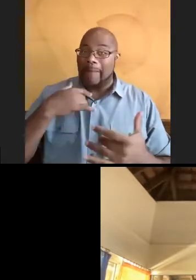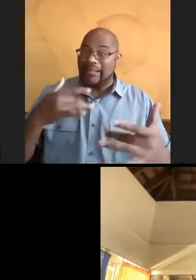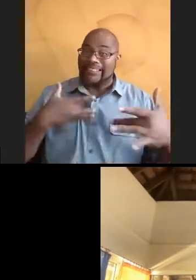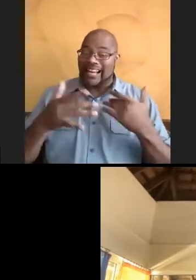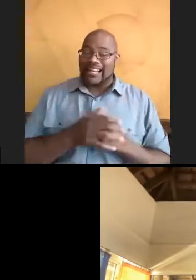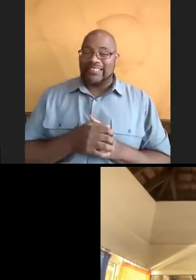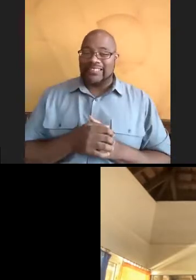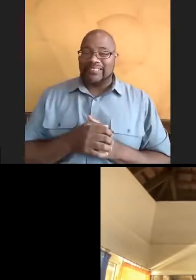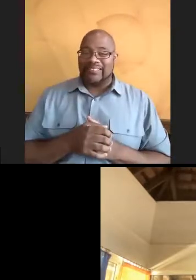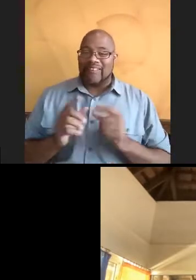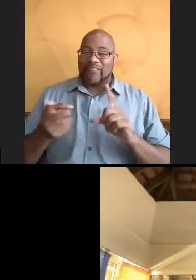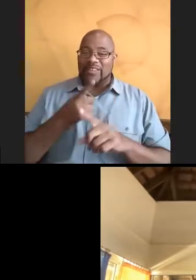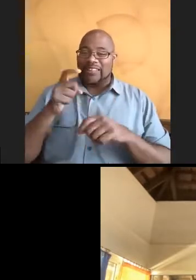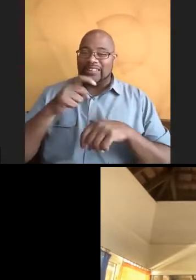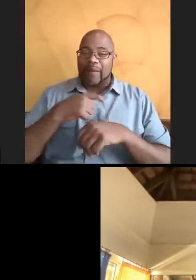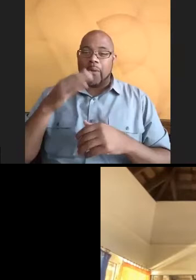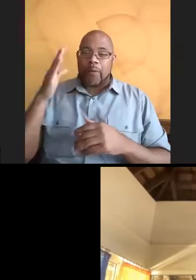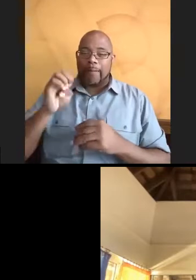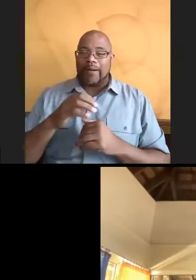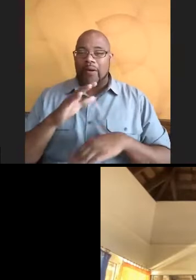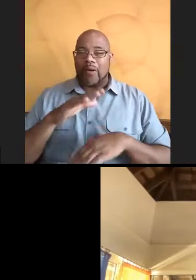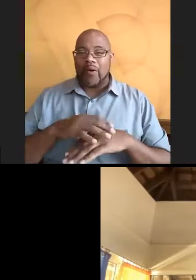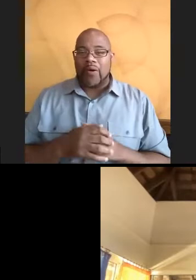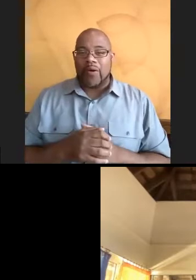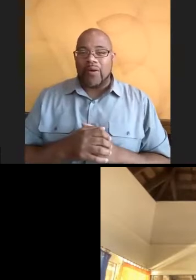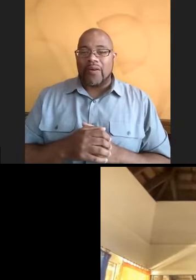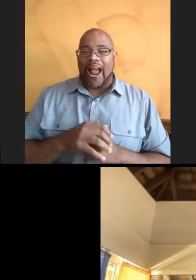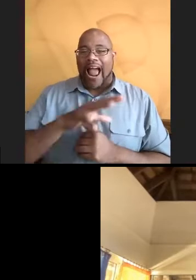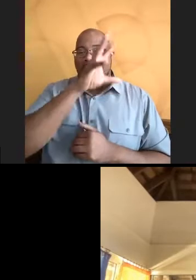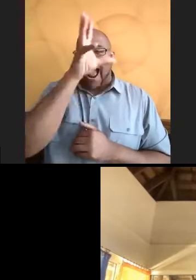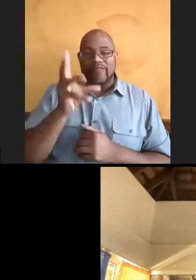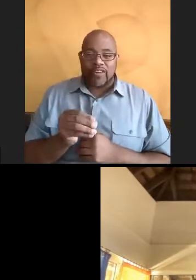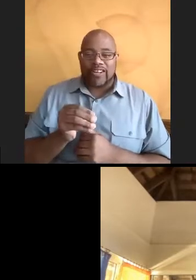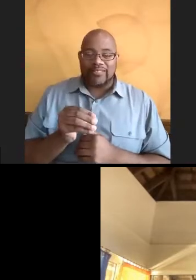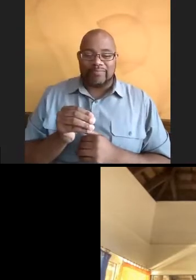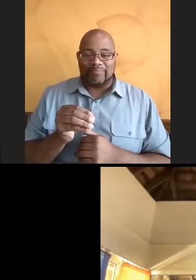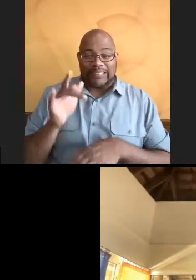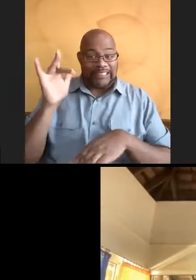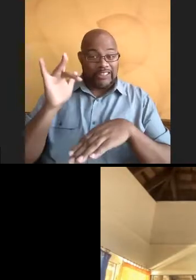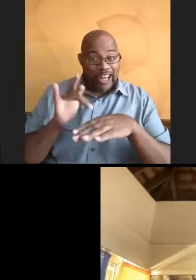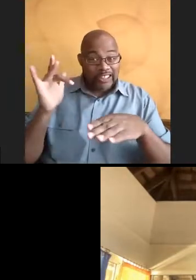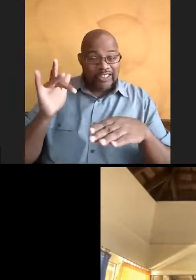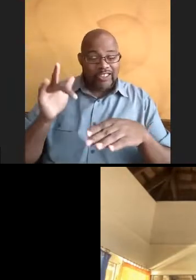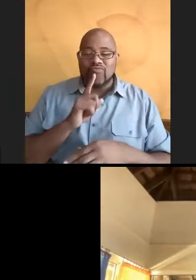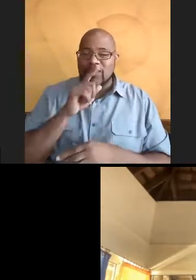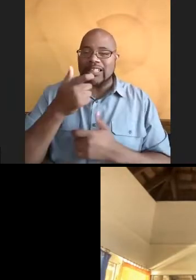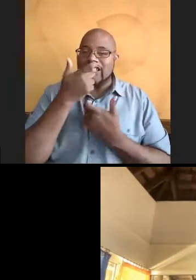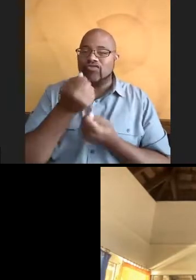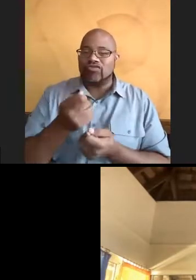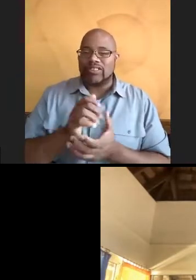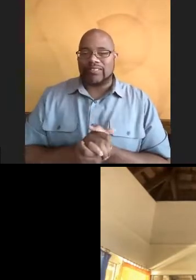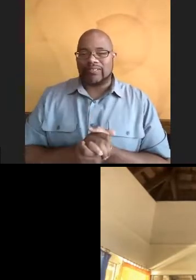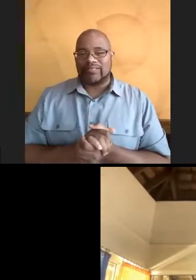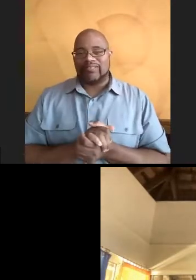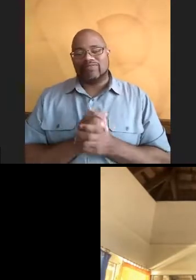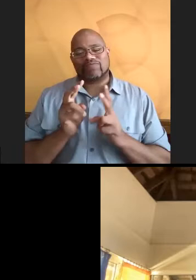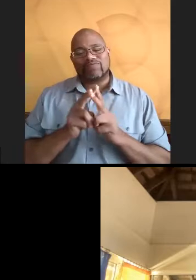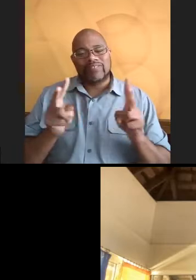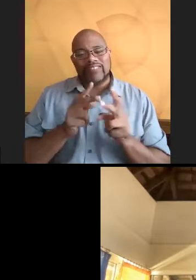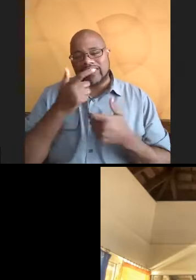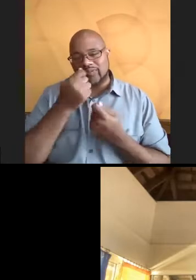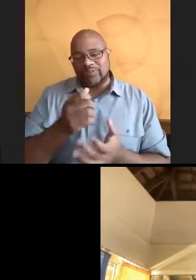First time that I'm going to be on the African continent. So it'll be very interesting. Very interesting.